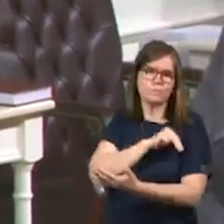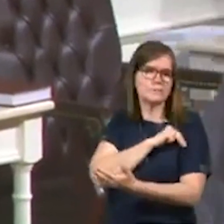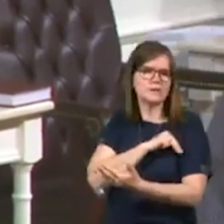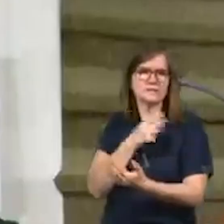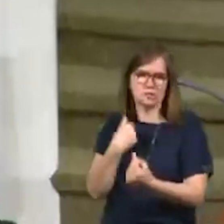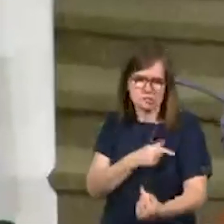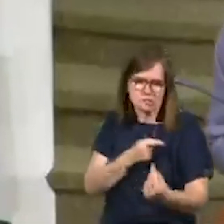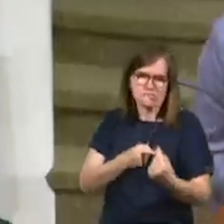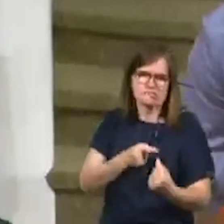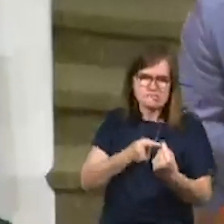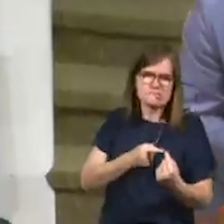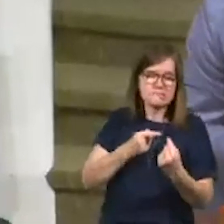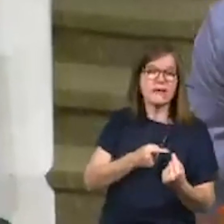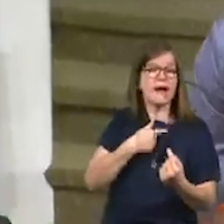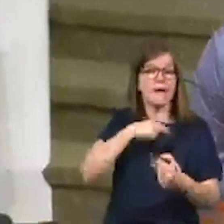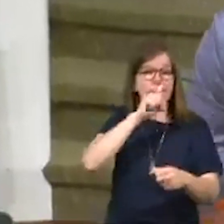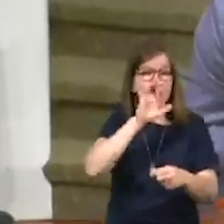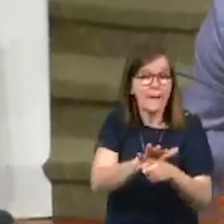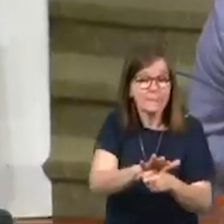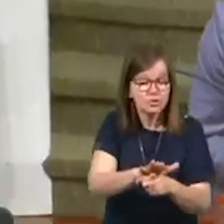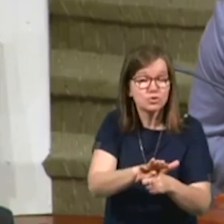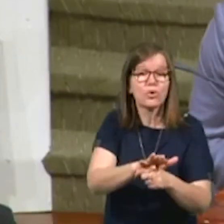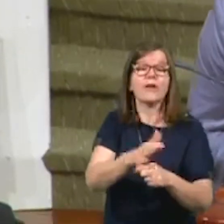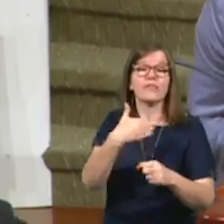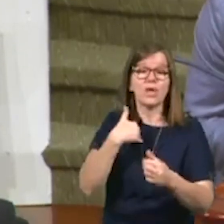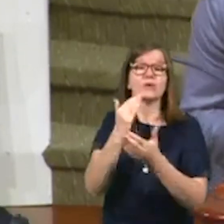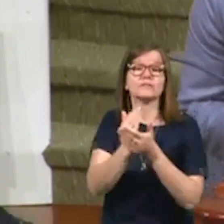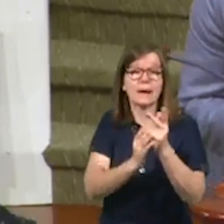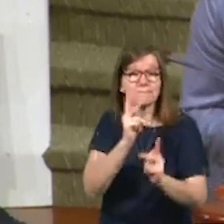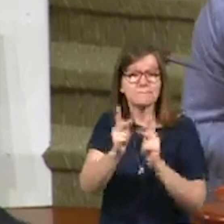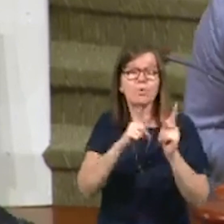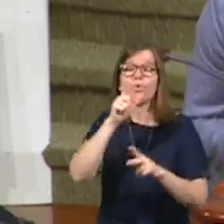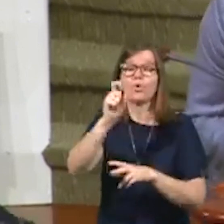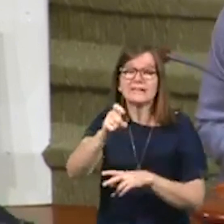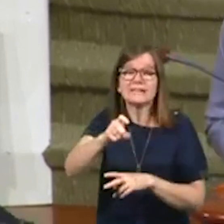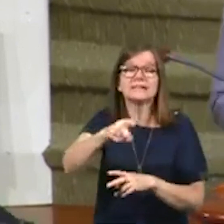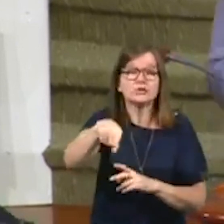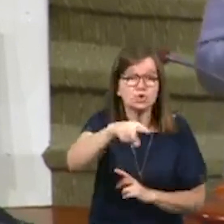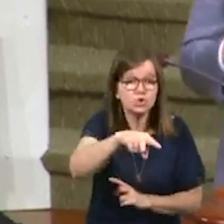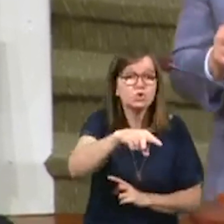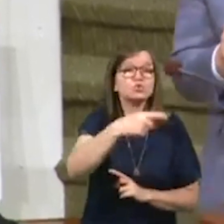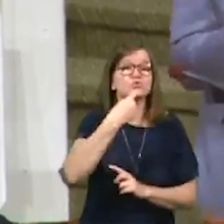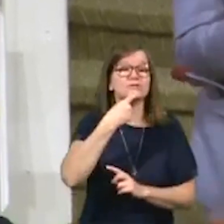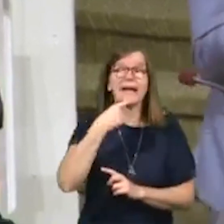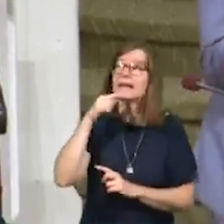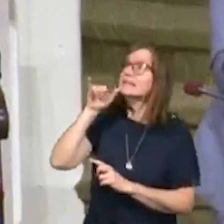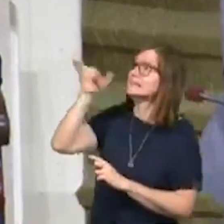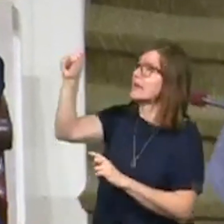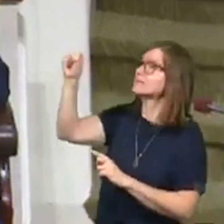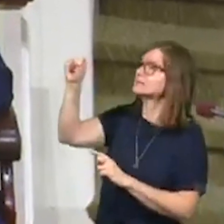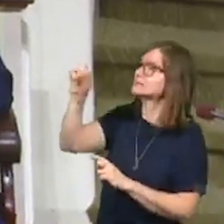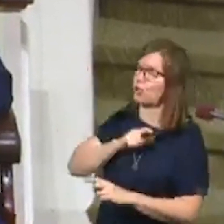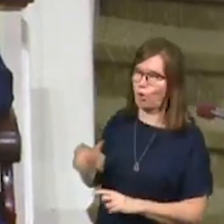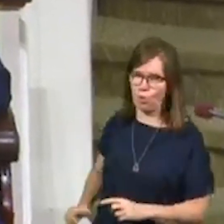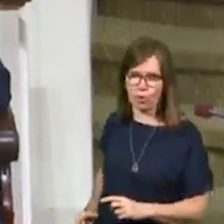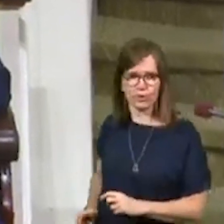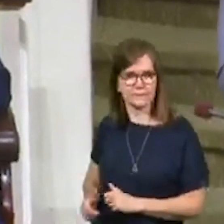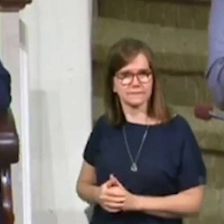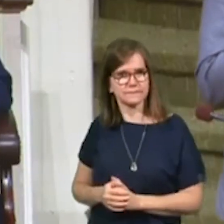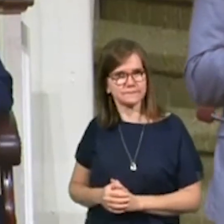wrestling with that back and forth. I promise you, there are some people who need you to say yes to God. Yes, Lord.